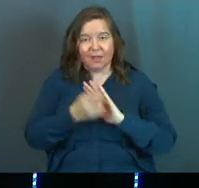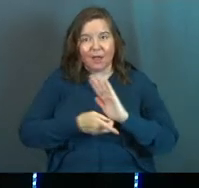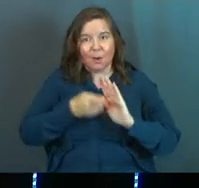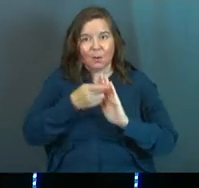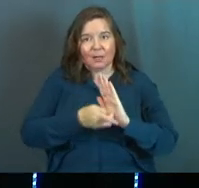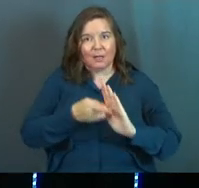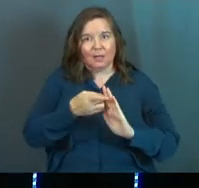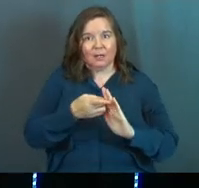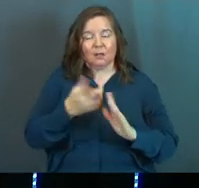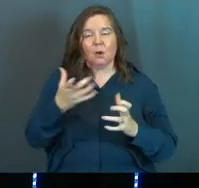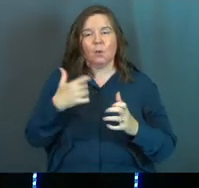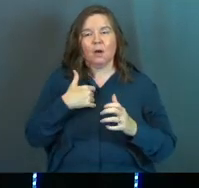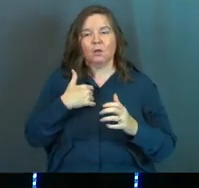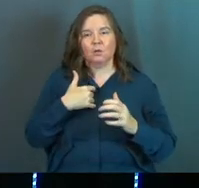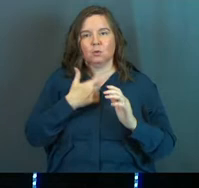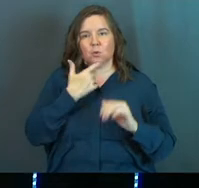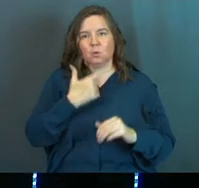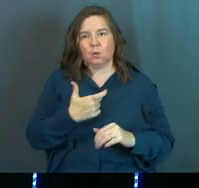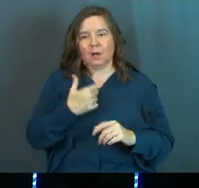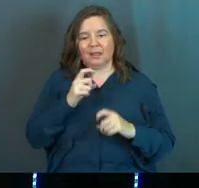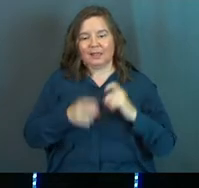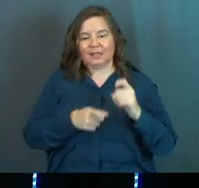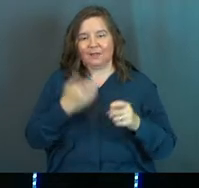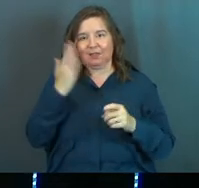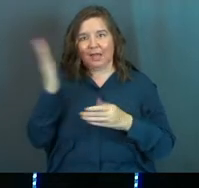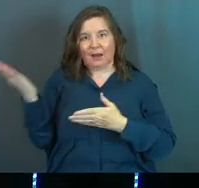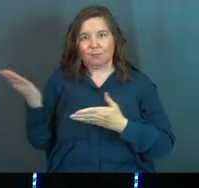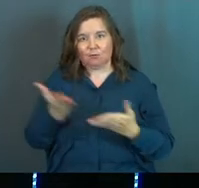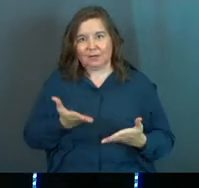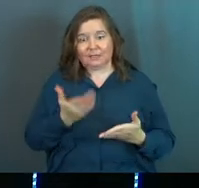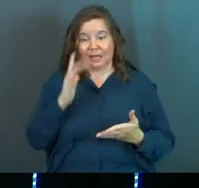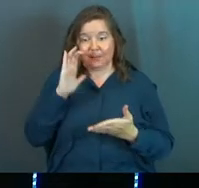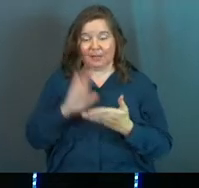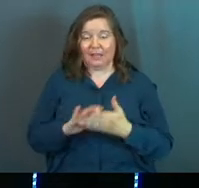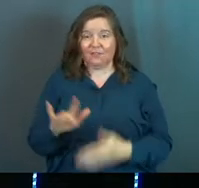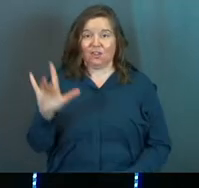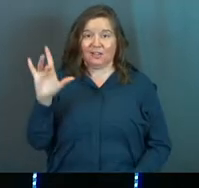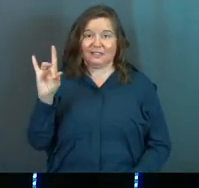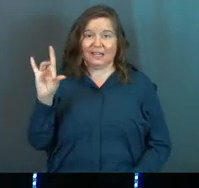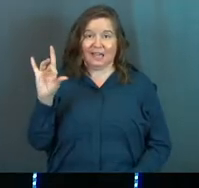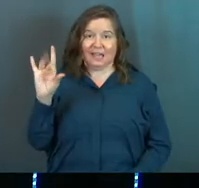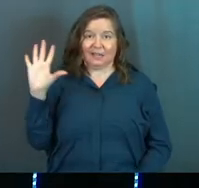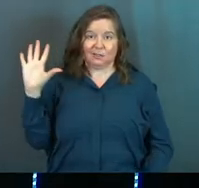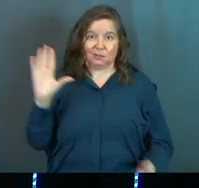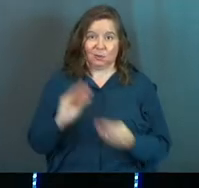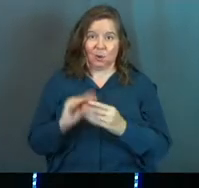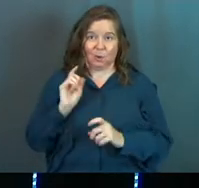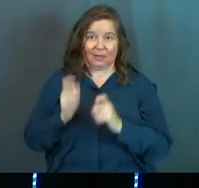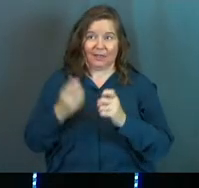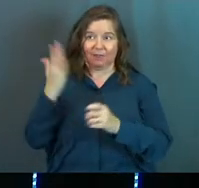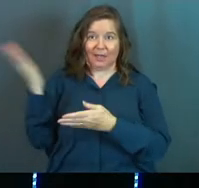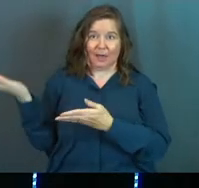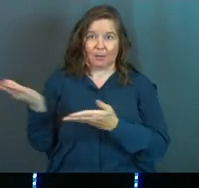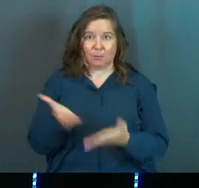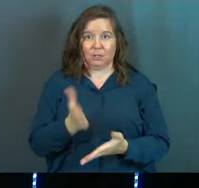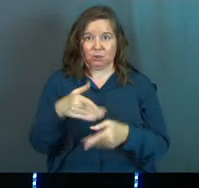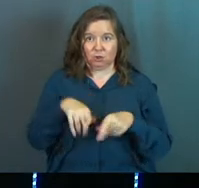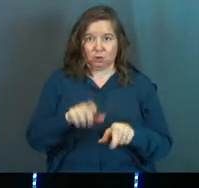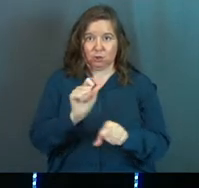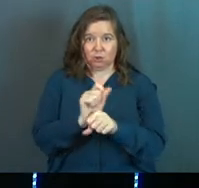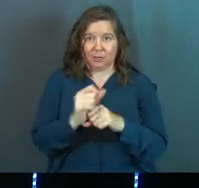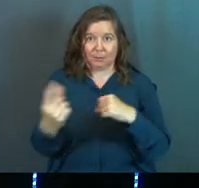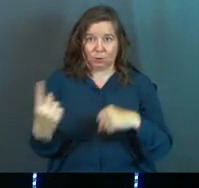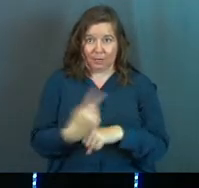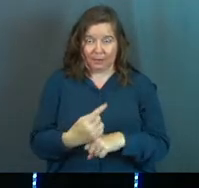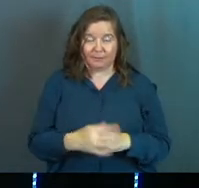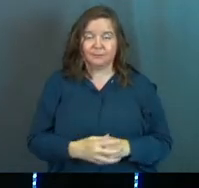hourly. So I want you to watch the gifts that God brings. I believe there's eight different gifts that God brings you in your job